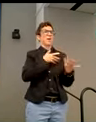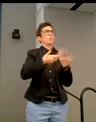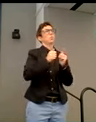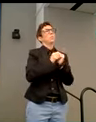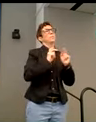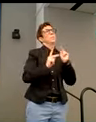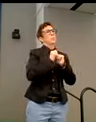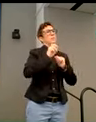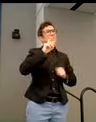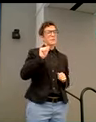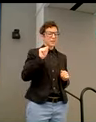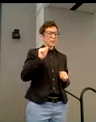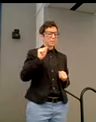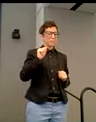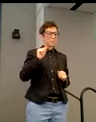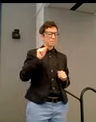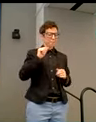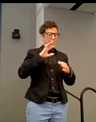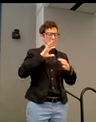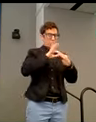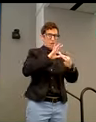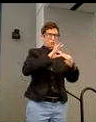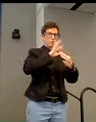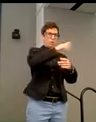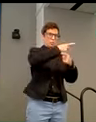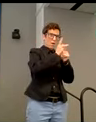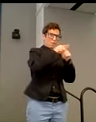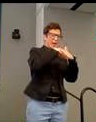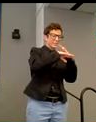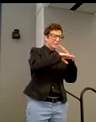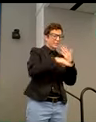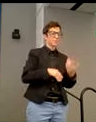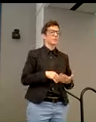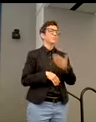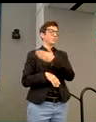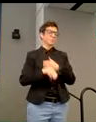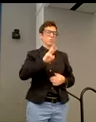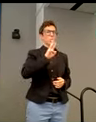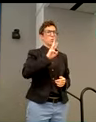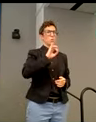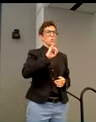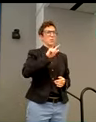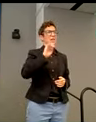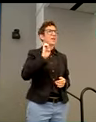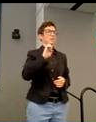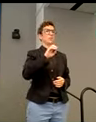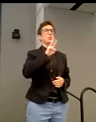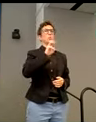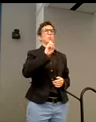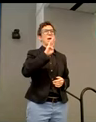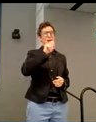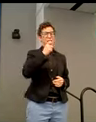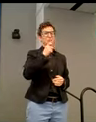community concerning the accessibility of your products? Yes, we do it in various ways here at WebEx.